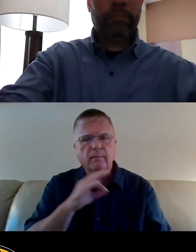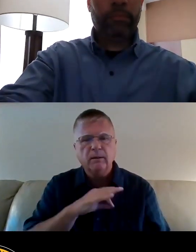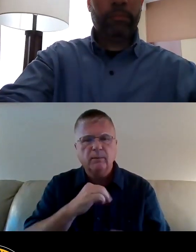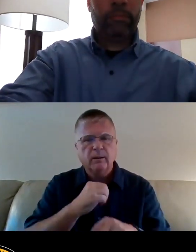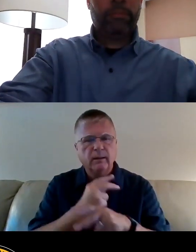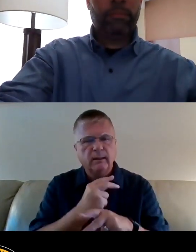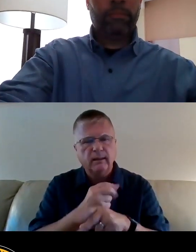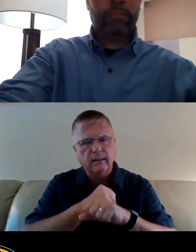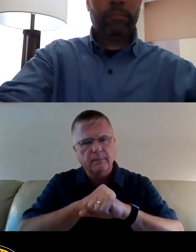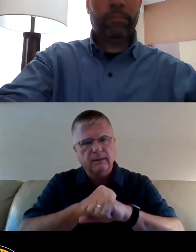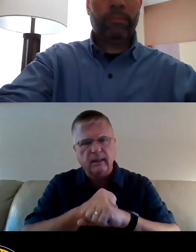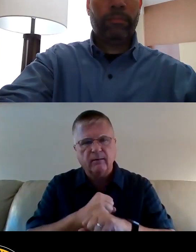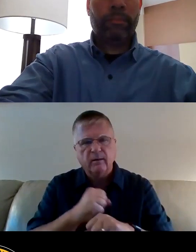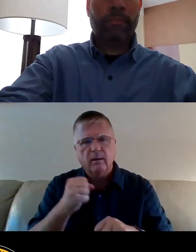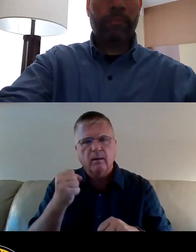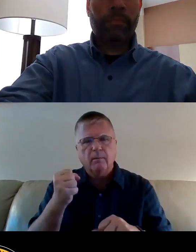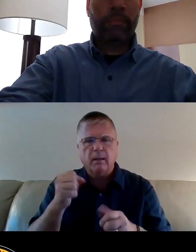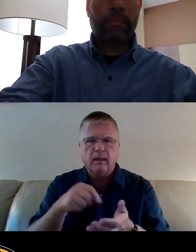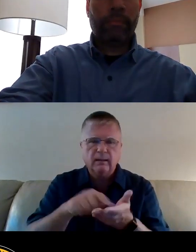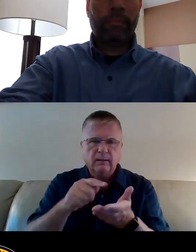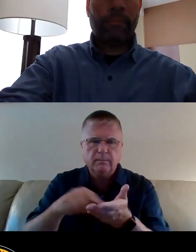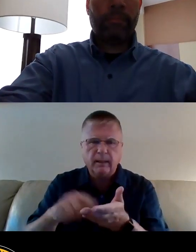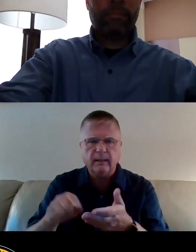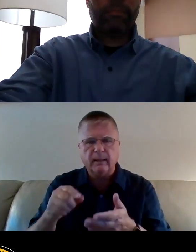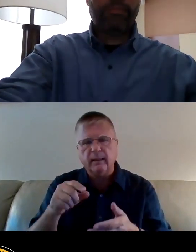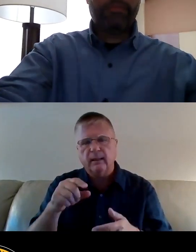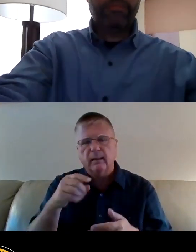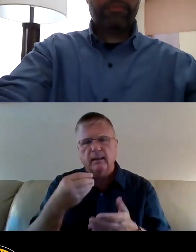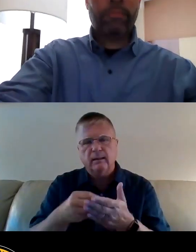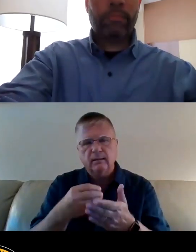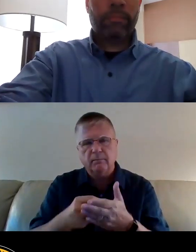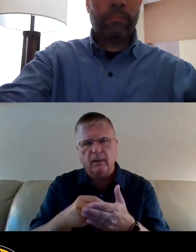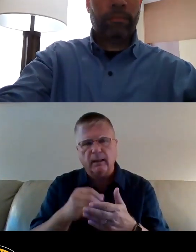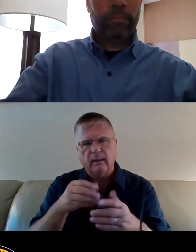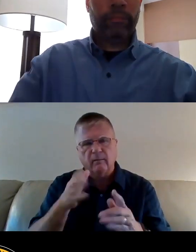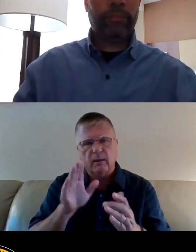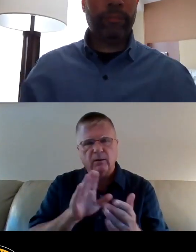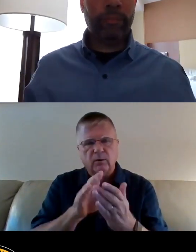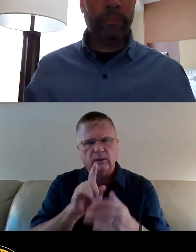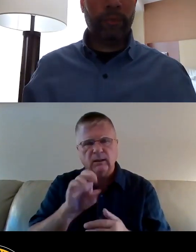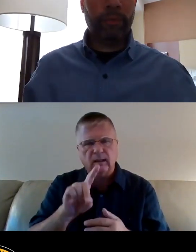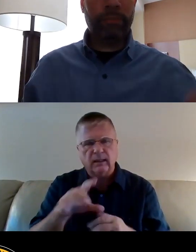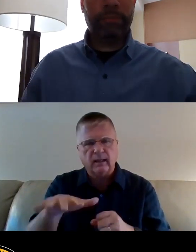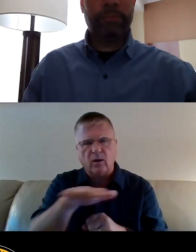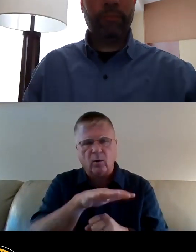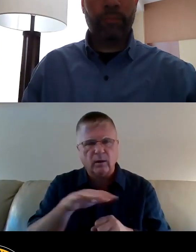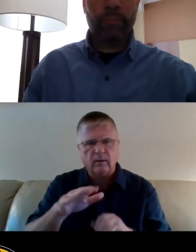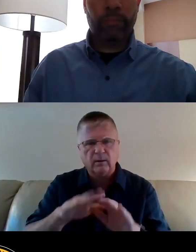safe by allocating the ARPA funds to address the lead in all areas that children are affected by.